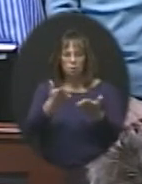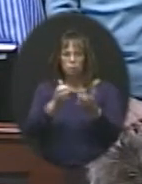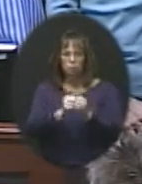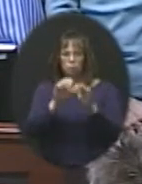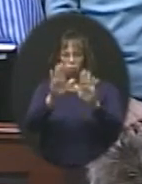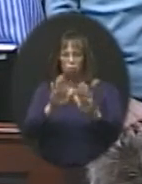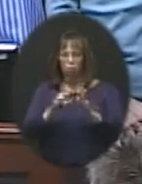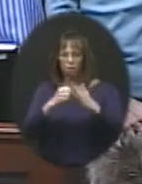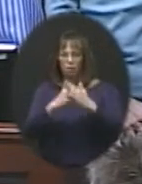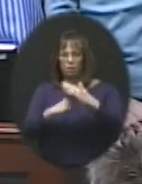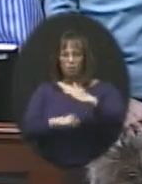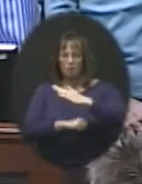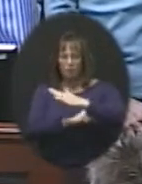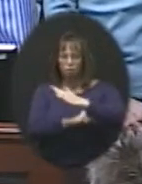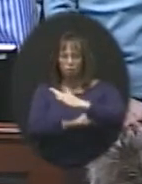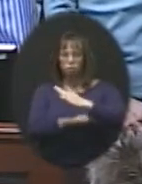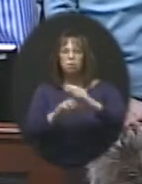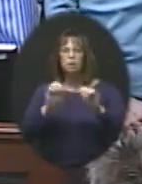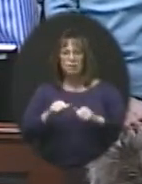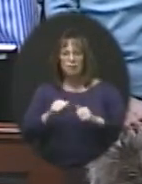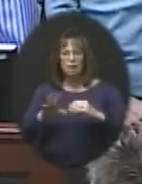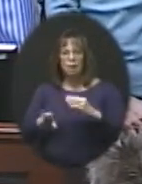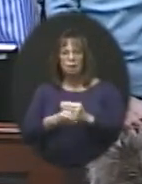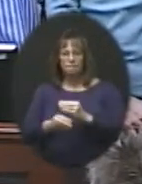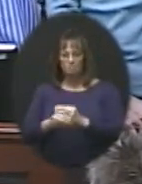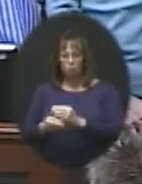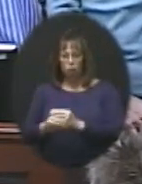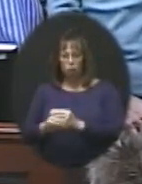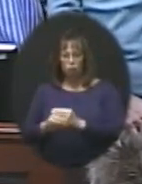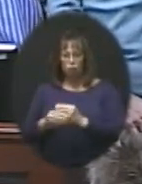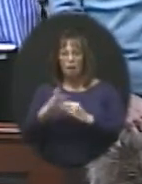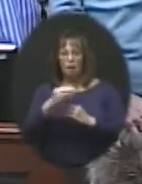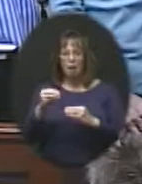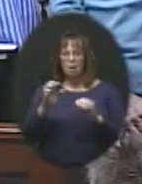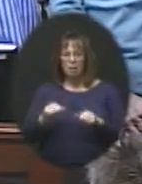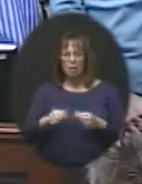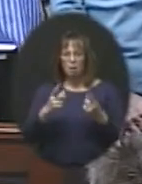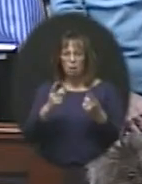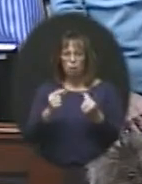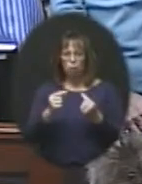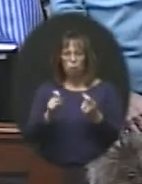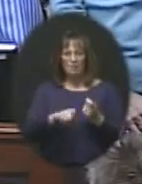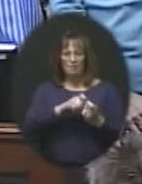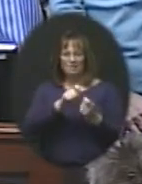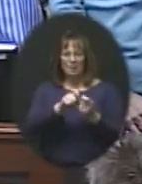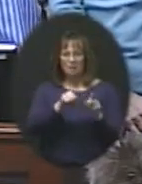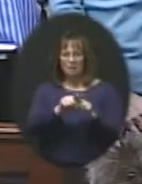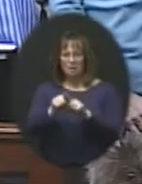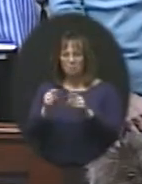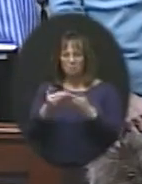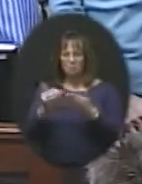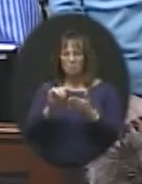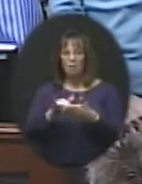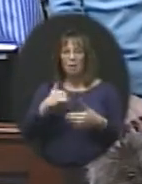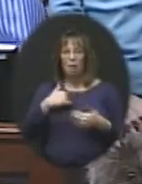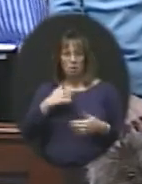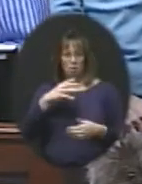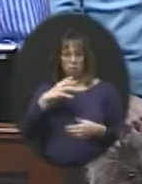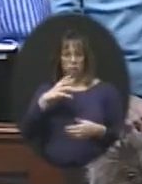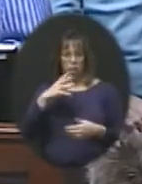upon which they can build and they can do exactly the same thing that I did.